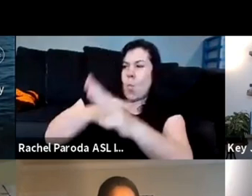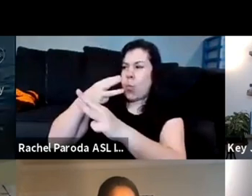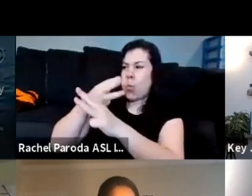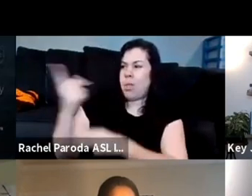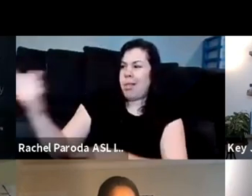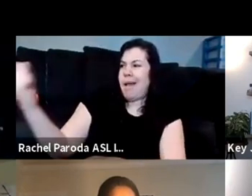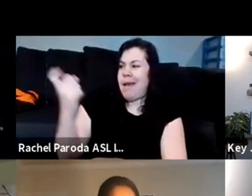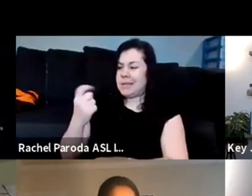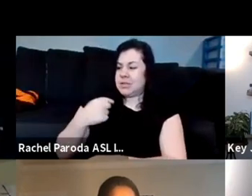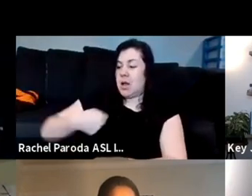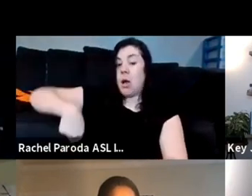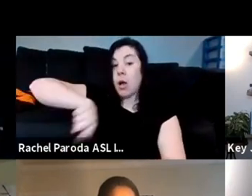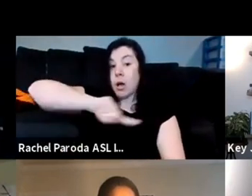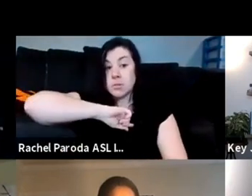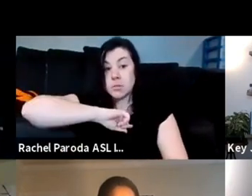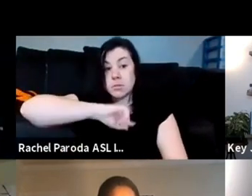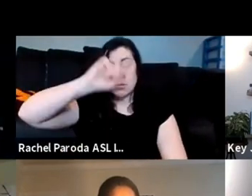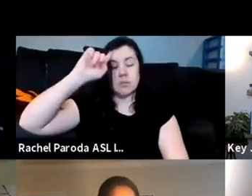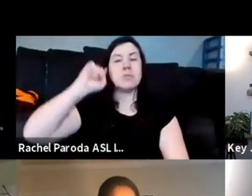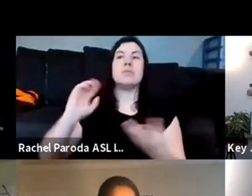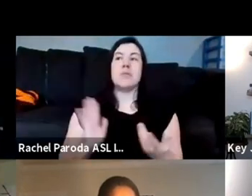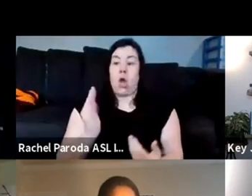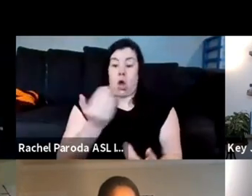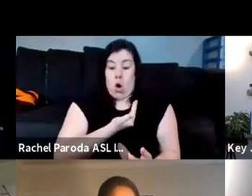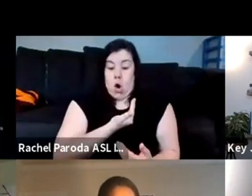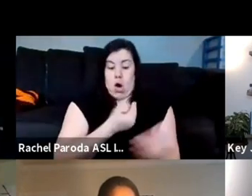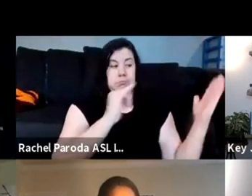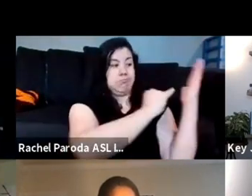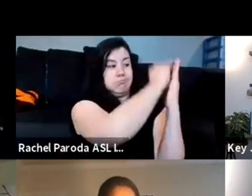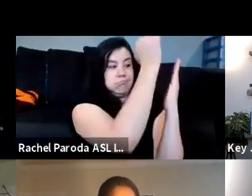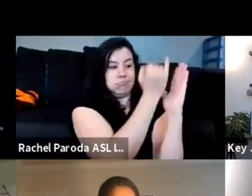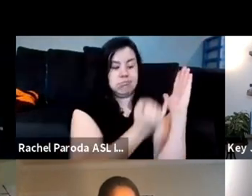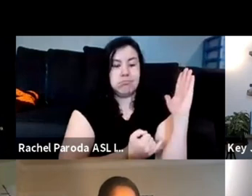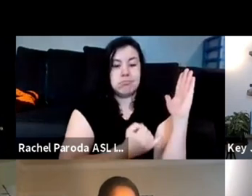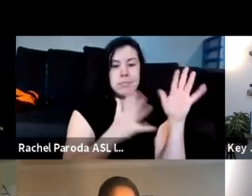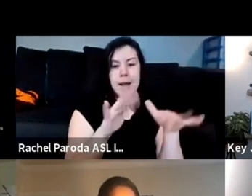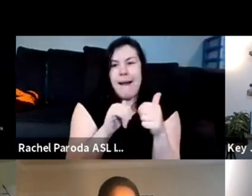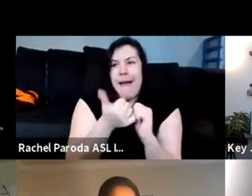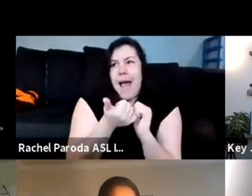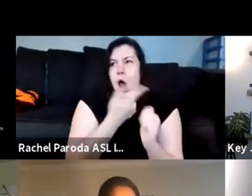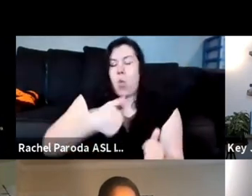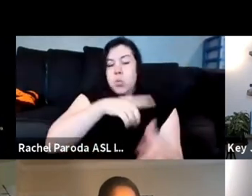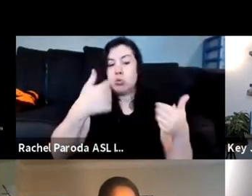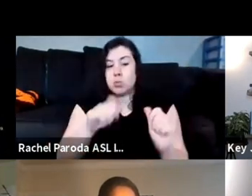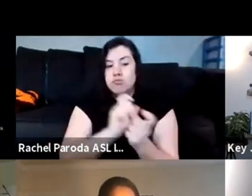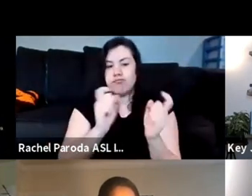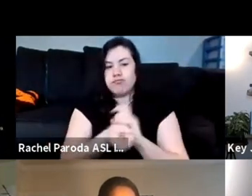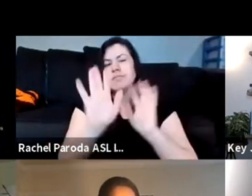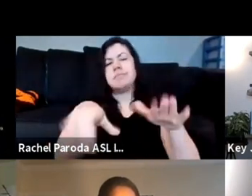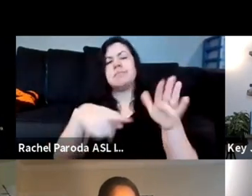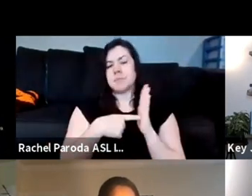of us like how it is that in our own work we are attempting to so i will as example as an example um